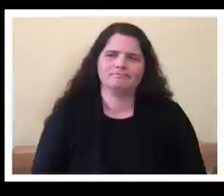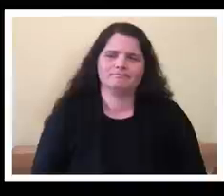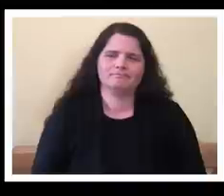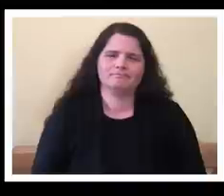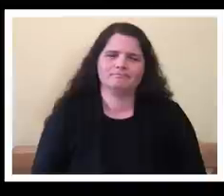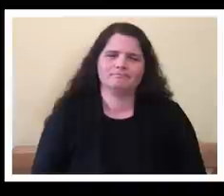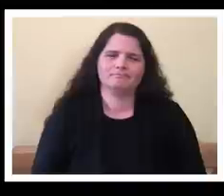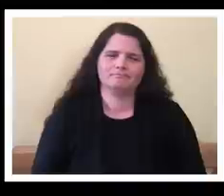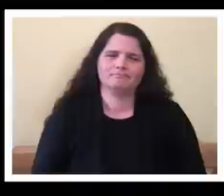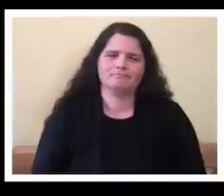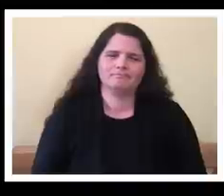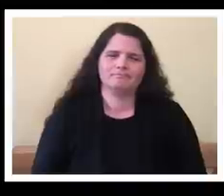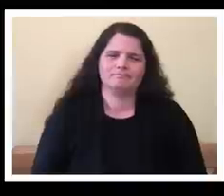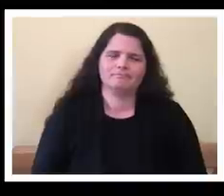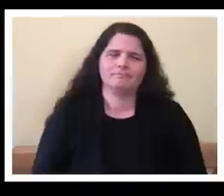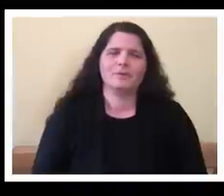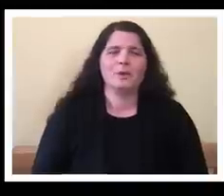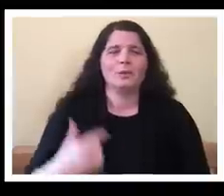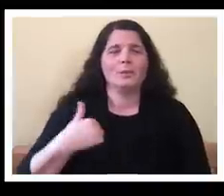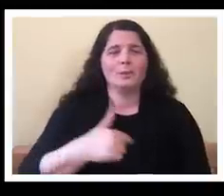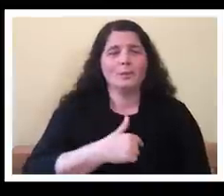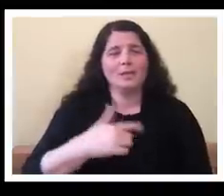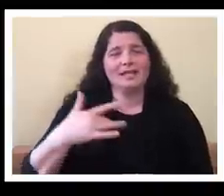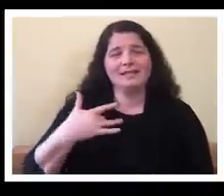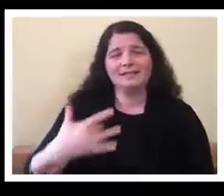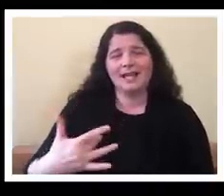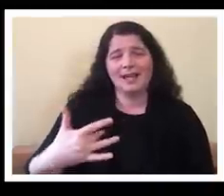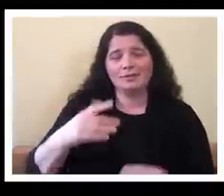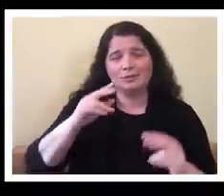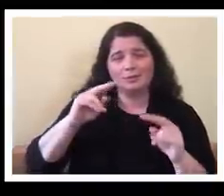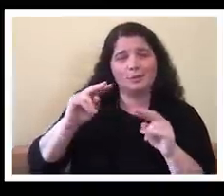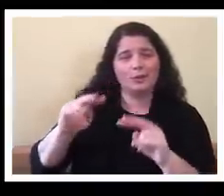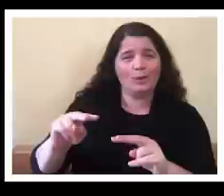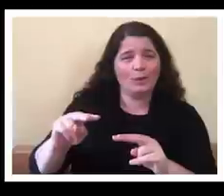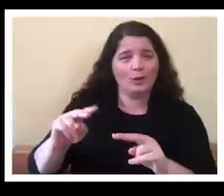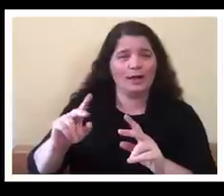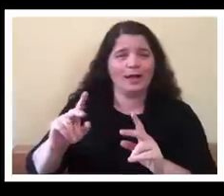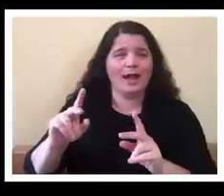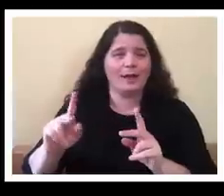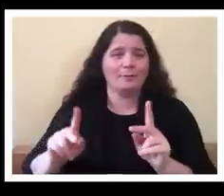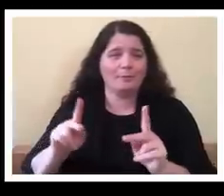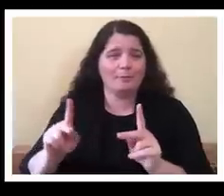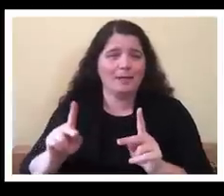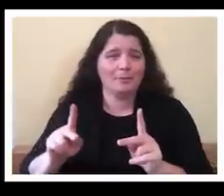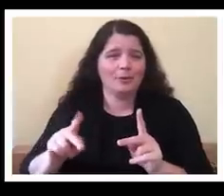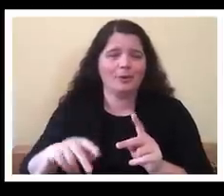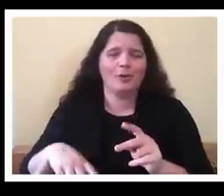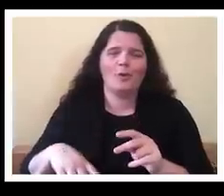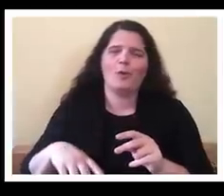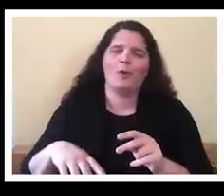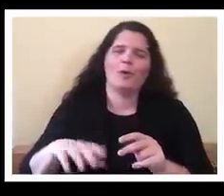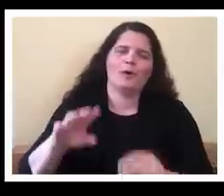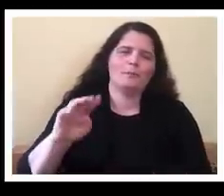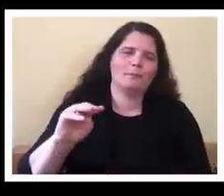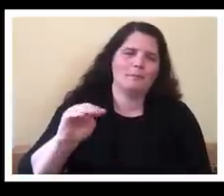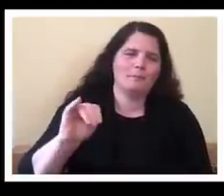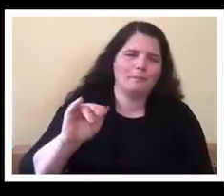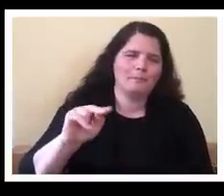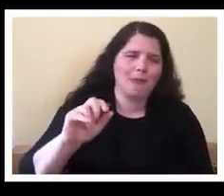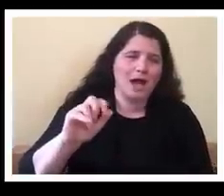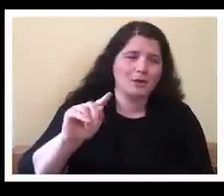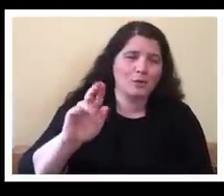narrative group in terms of how